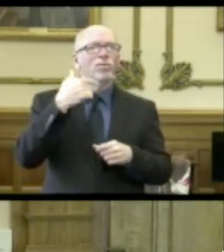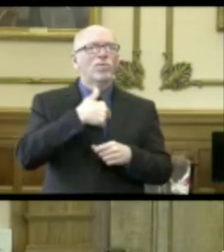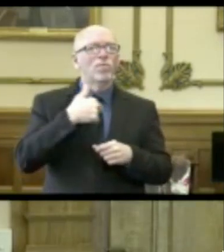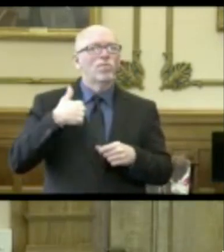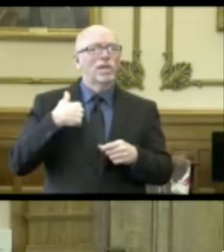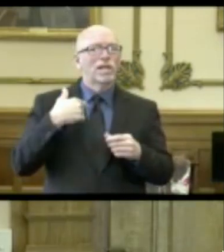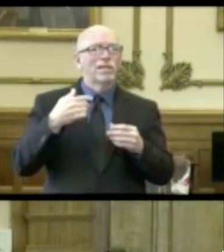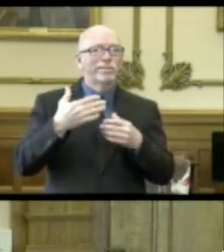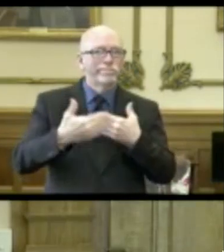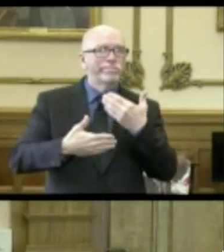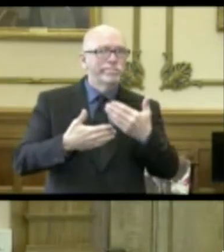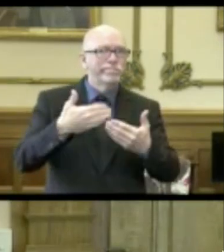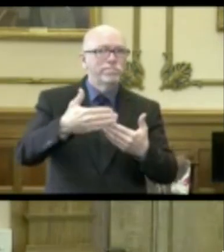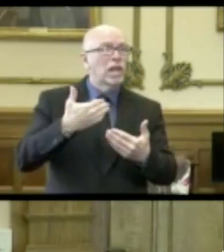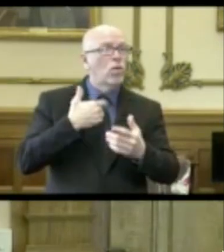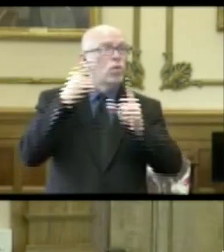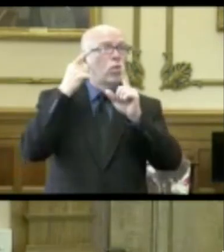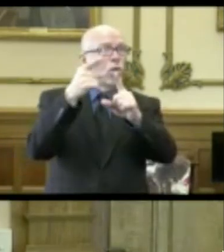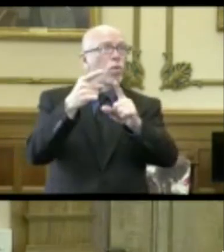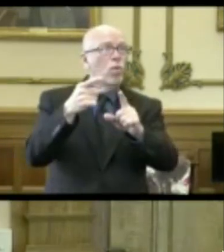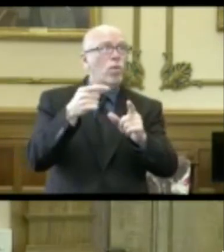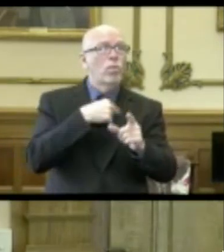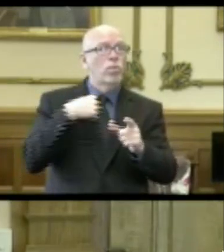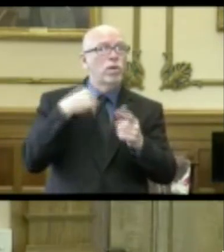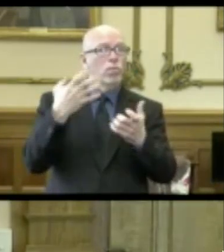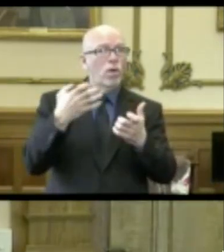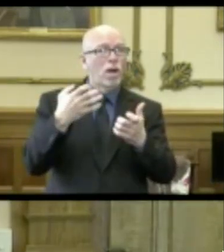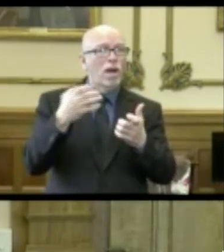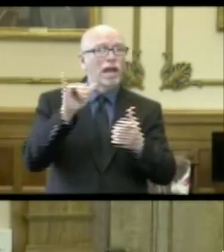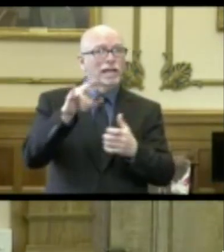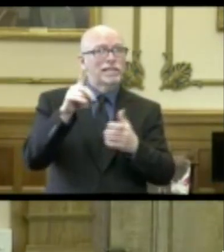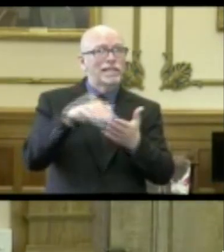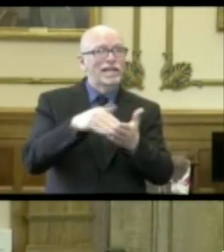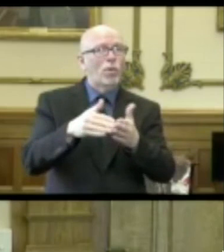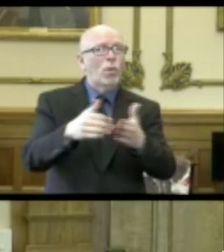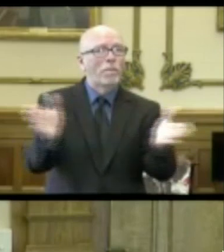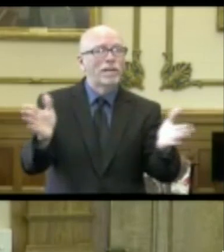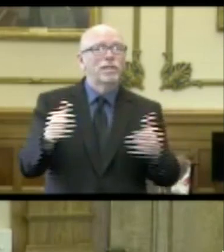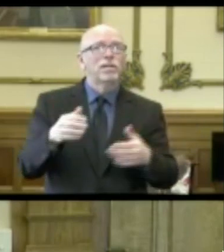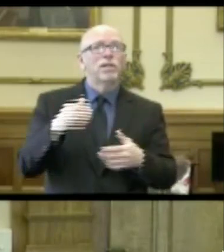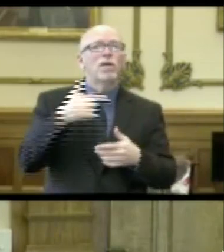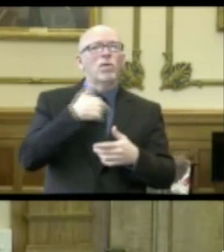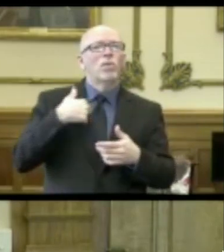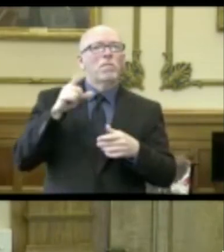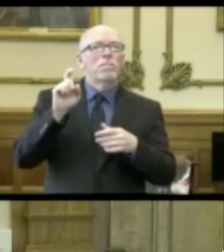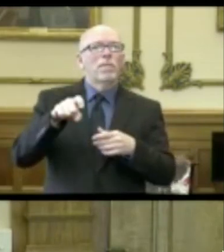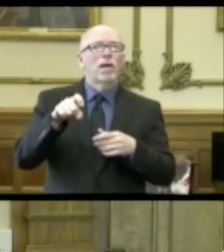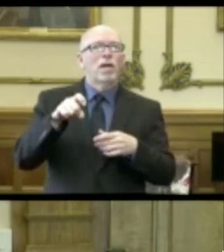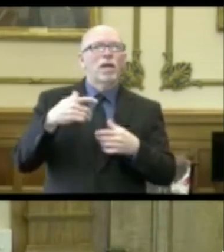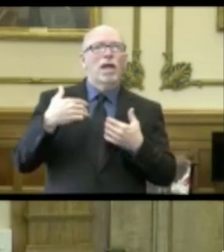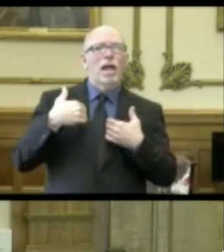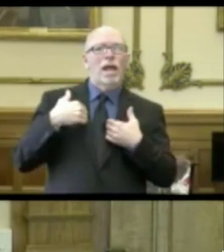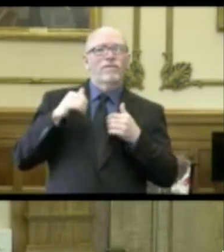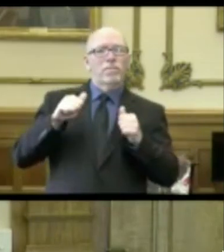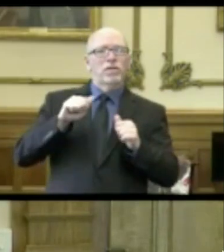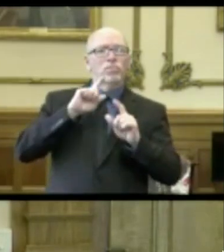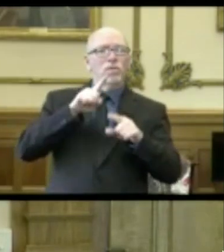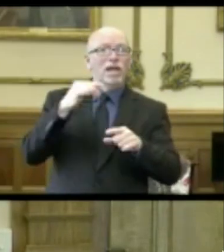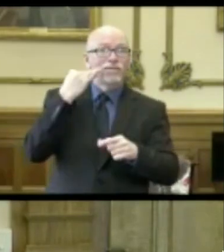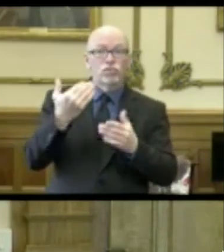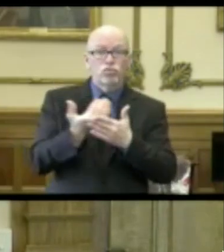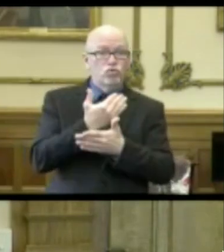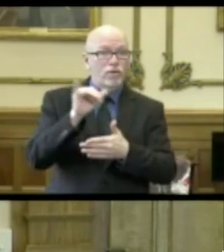advance here and the goal as we look toward reopening Indiana will be to have that ability to respond quickly to new